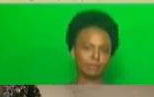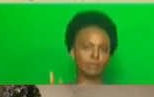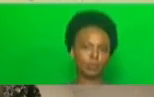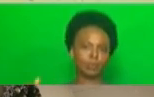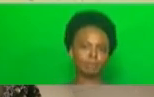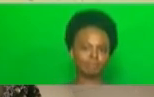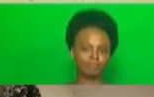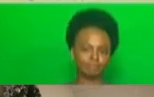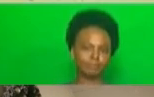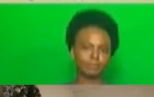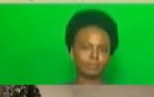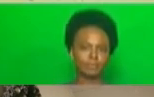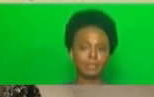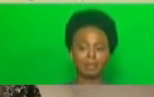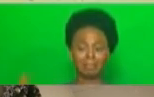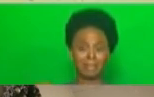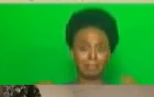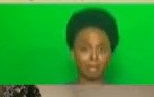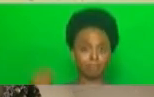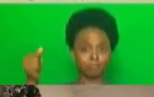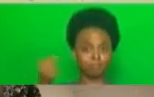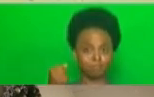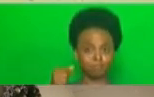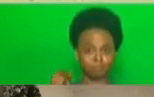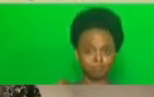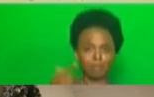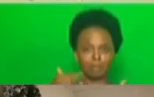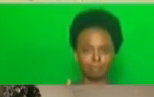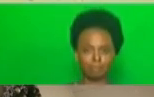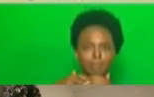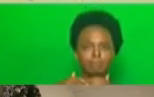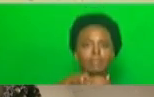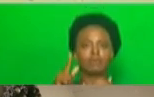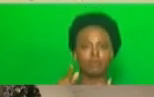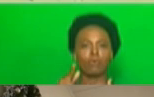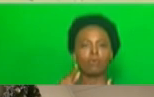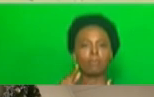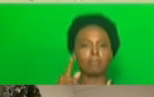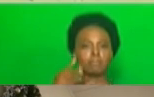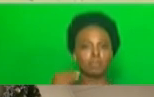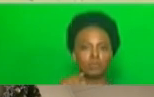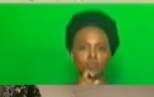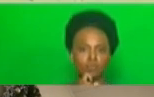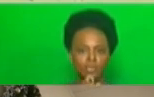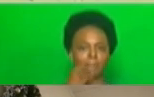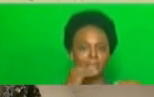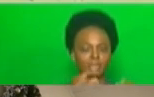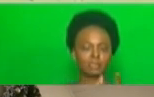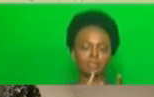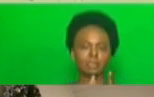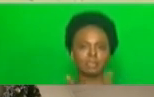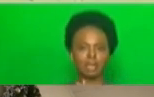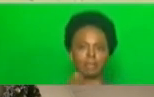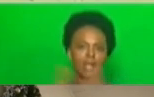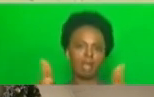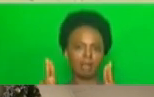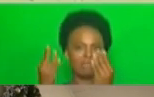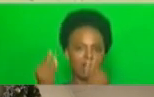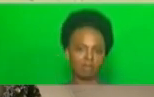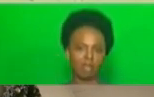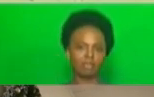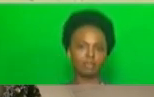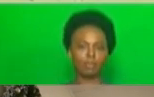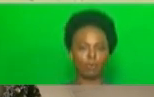The funding will be for the refurbishment of businesses and non-financial support in terms